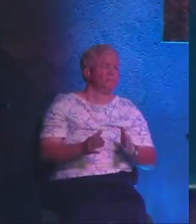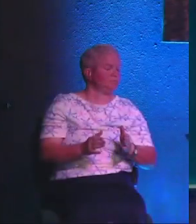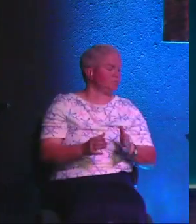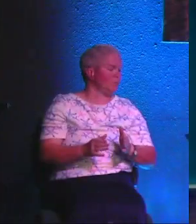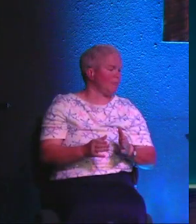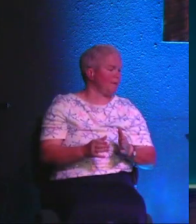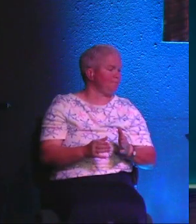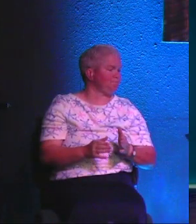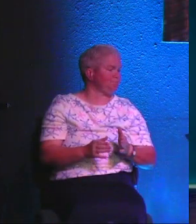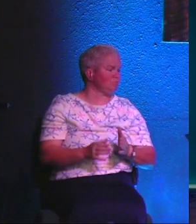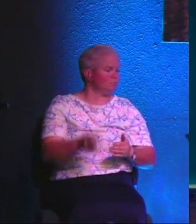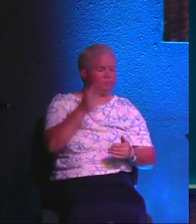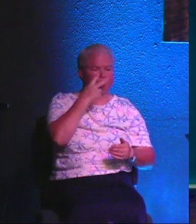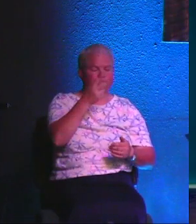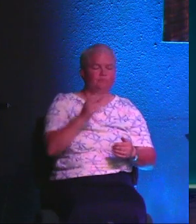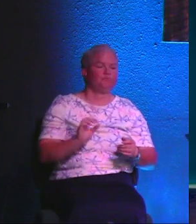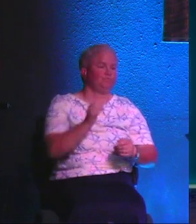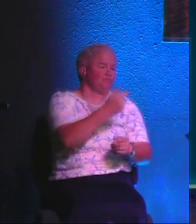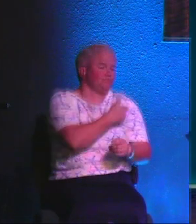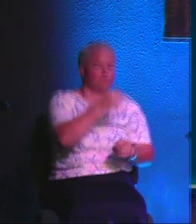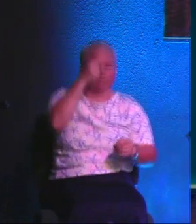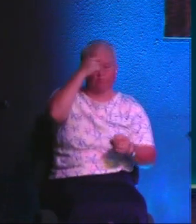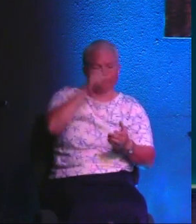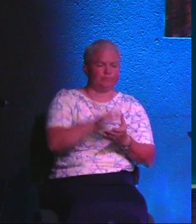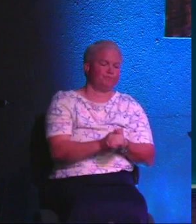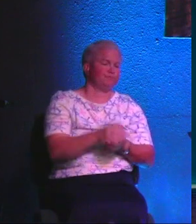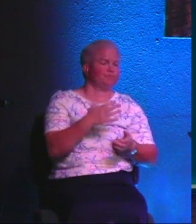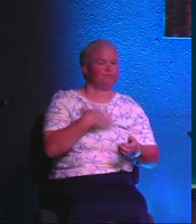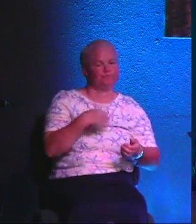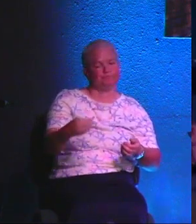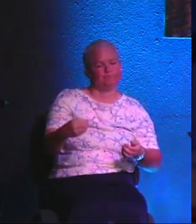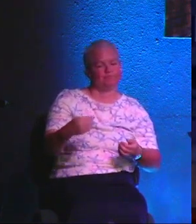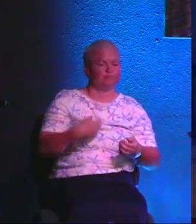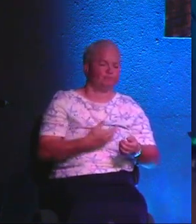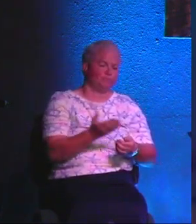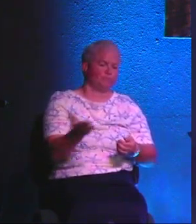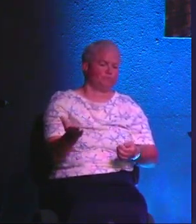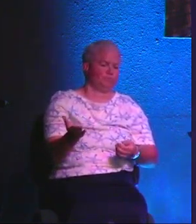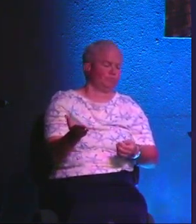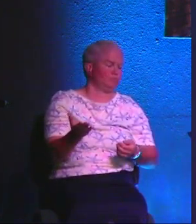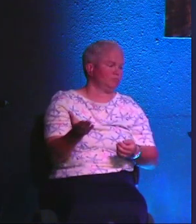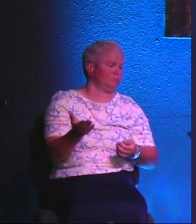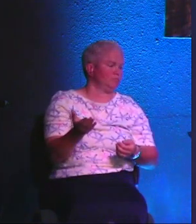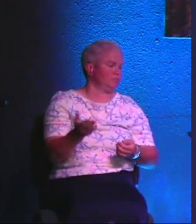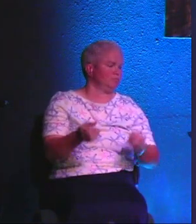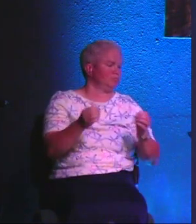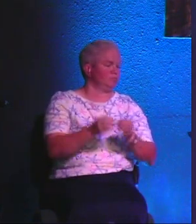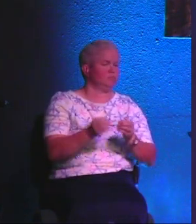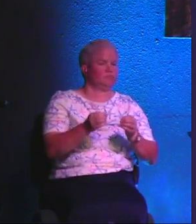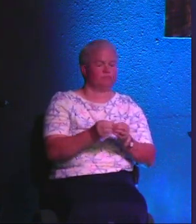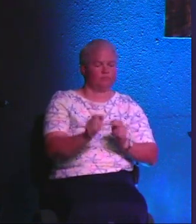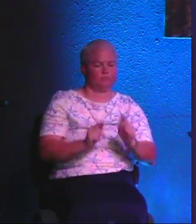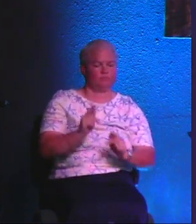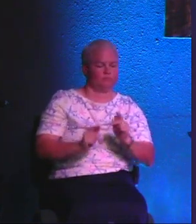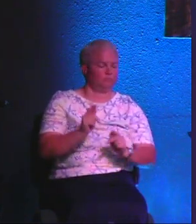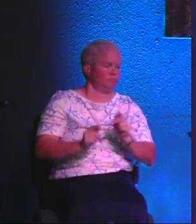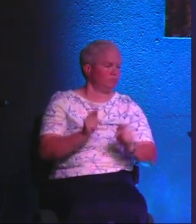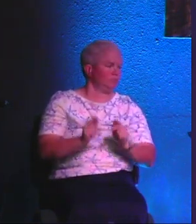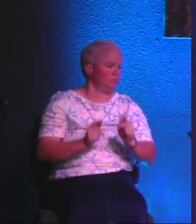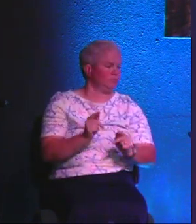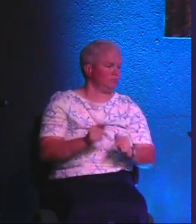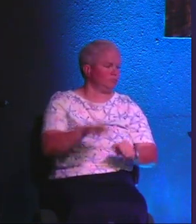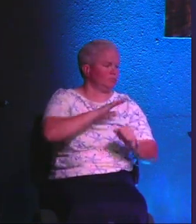They're going to admit to that and then they're going to say, see, we believe the same things. But most of these same people